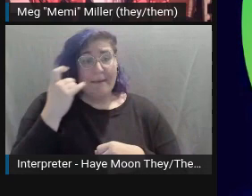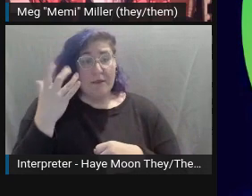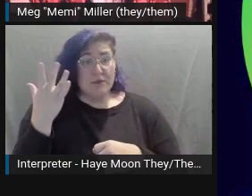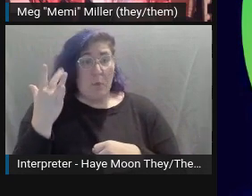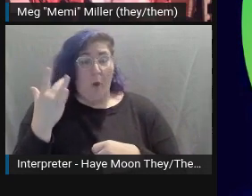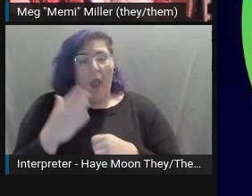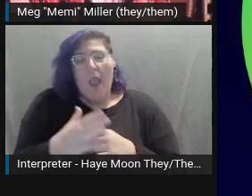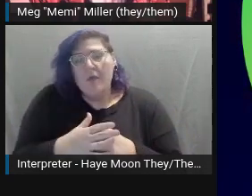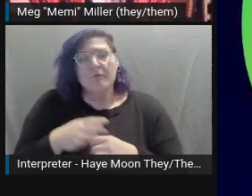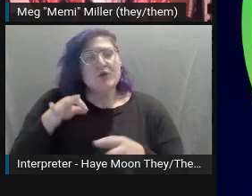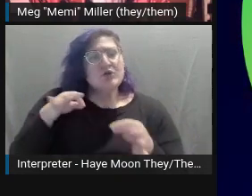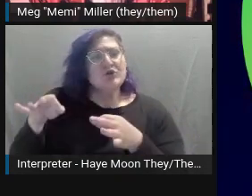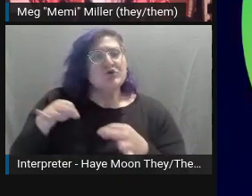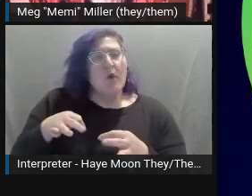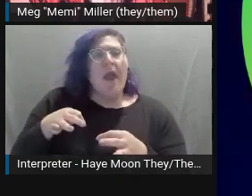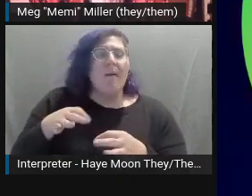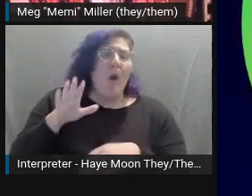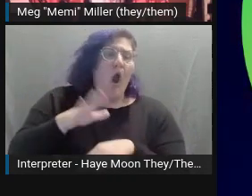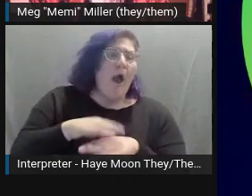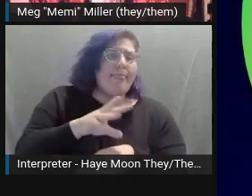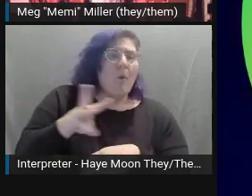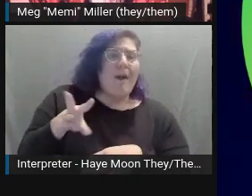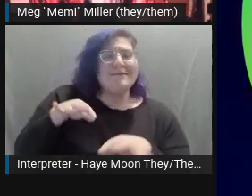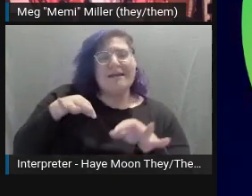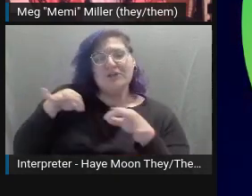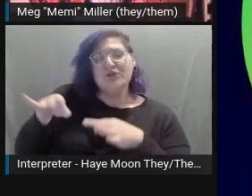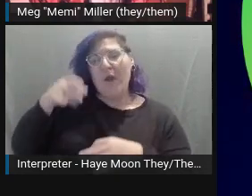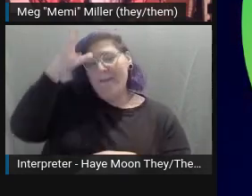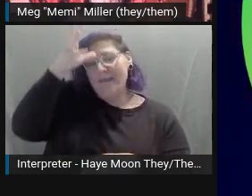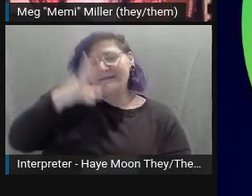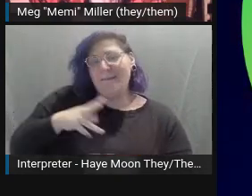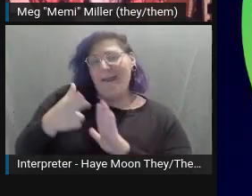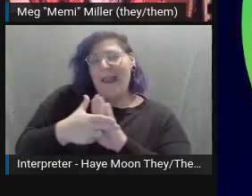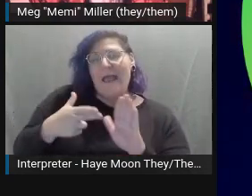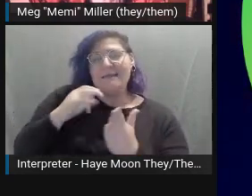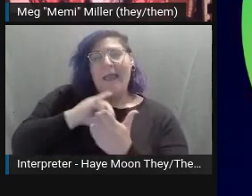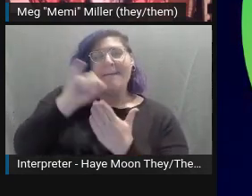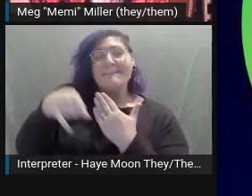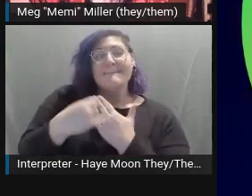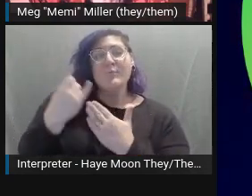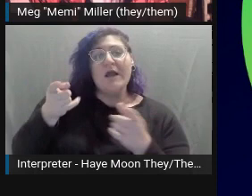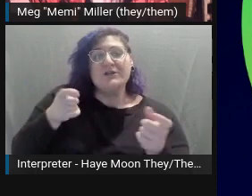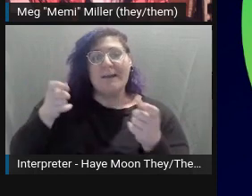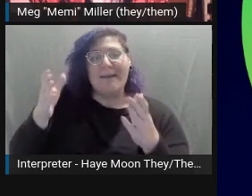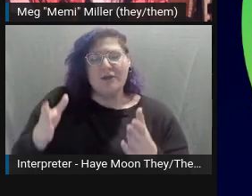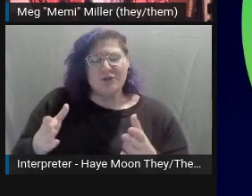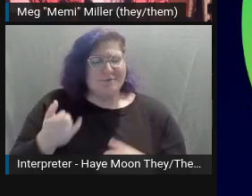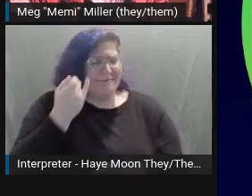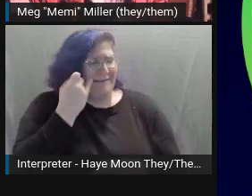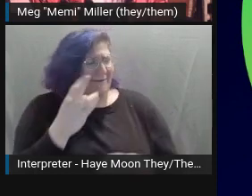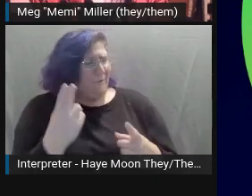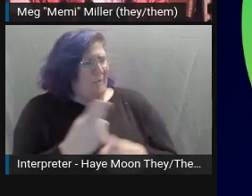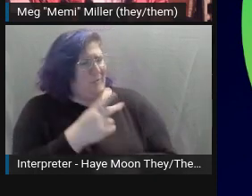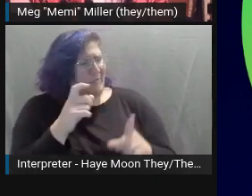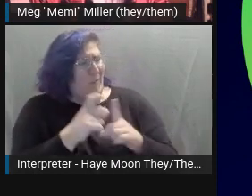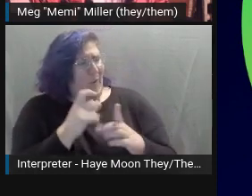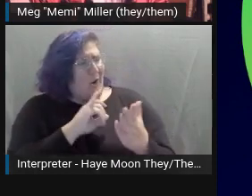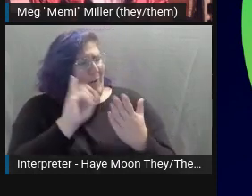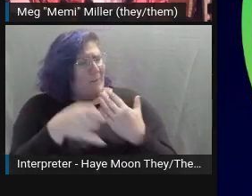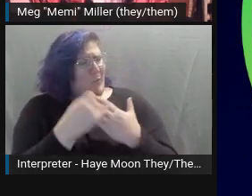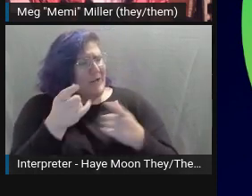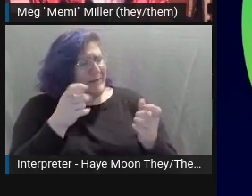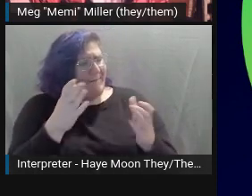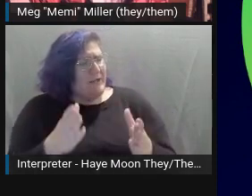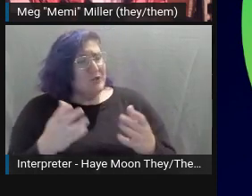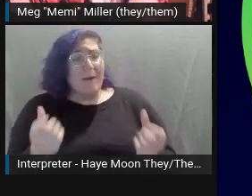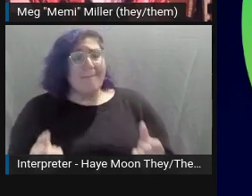manager. But unfortunately, if we describe a photo as a project manager smiling and giving the thumbs up to the camera, many users are more